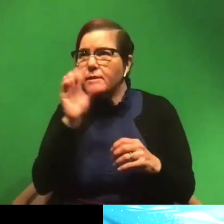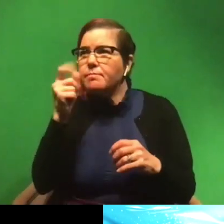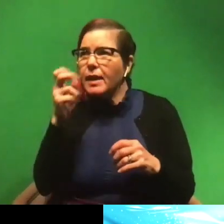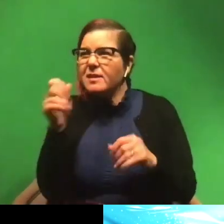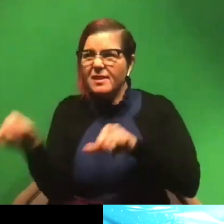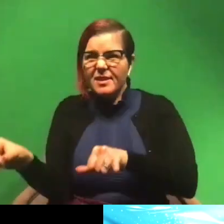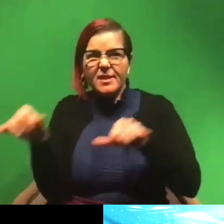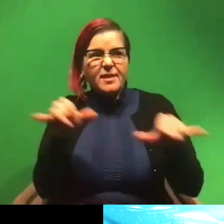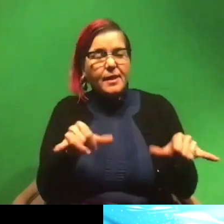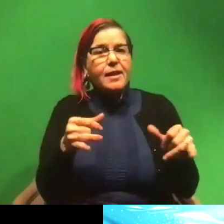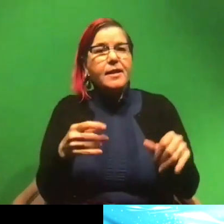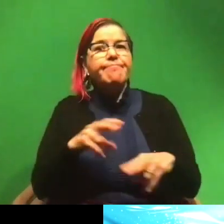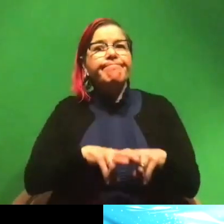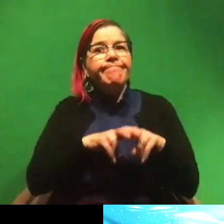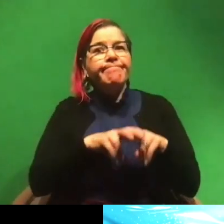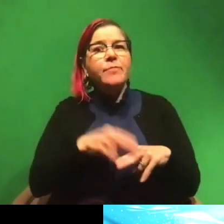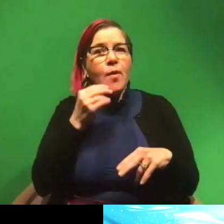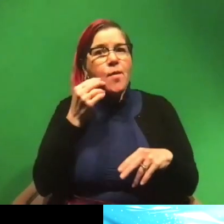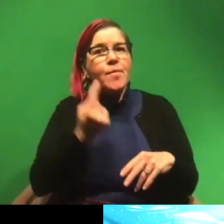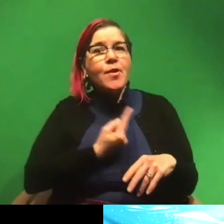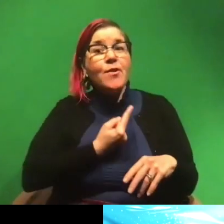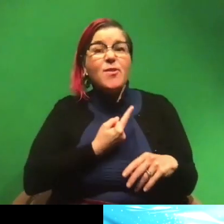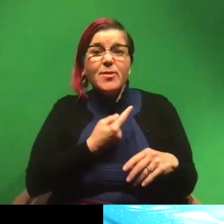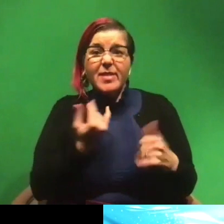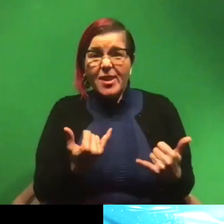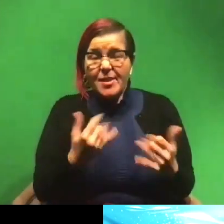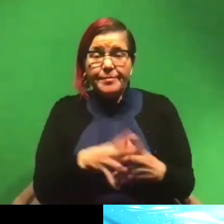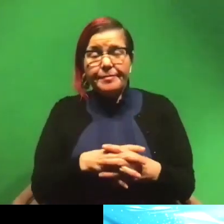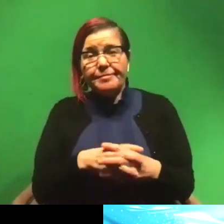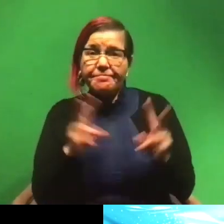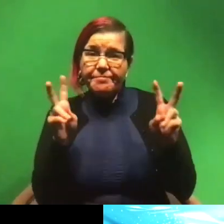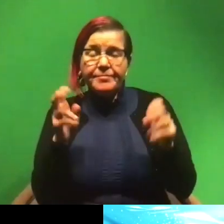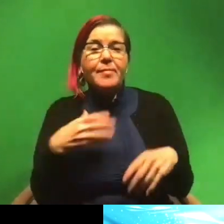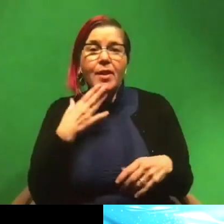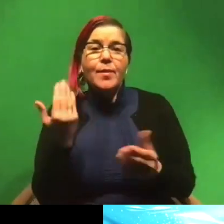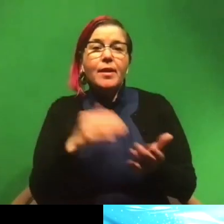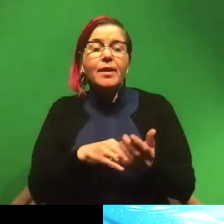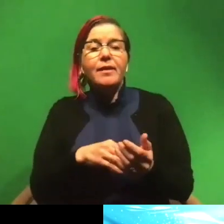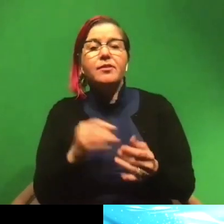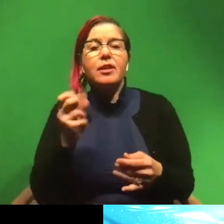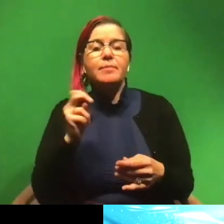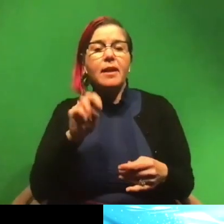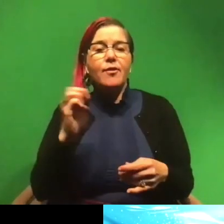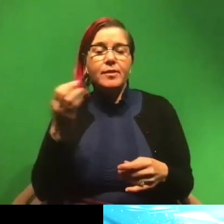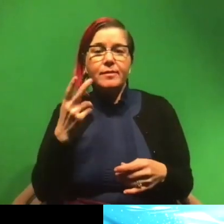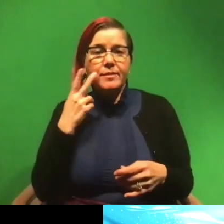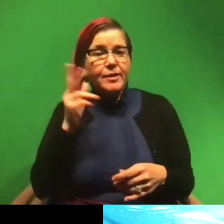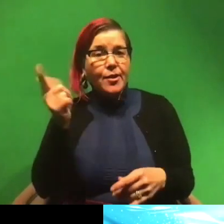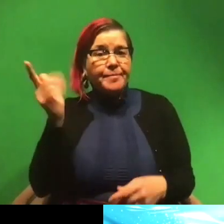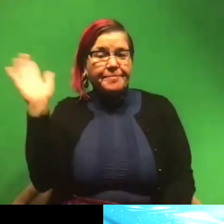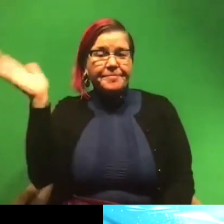kind of like sitting in your house by yourself, in a sense. Thank you again for Jasmine and Erin, and we'll see you later.